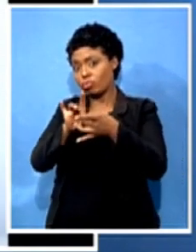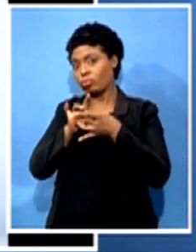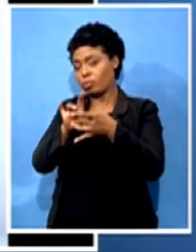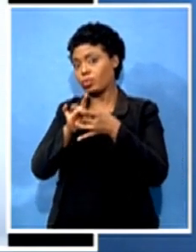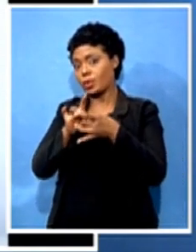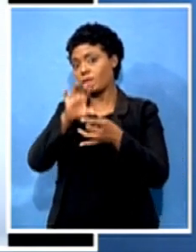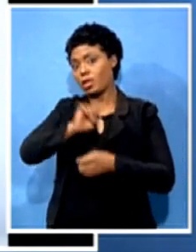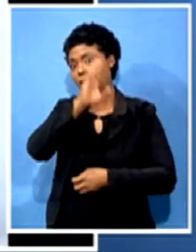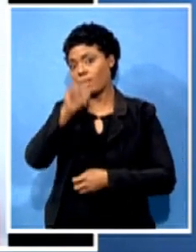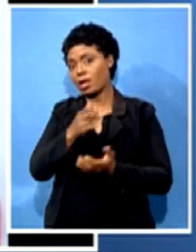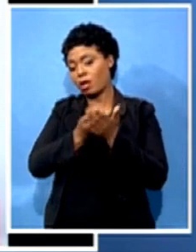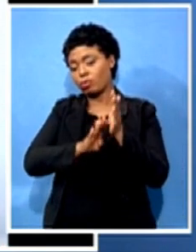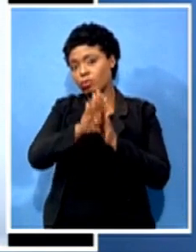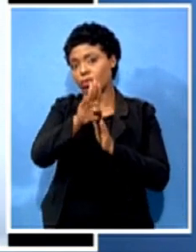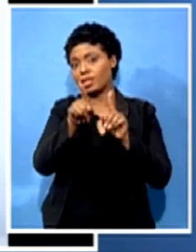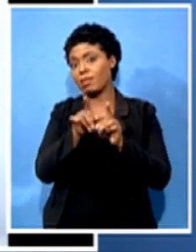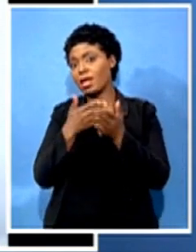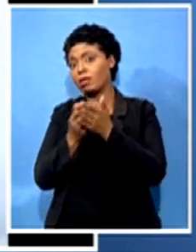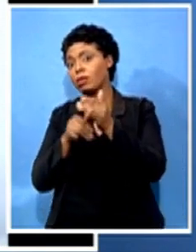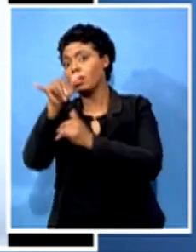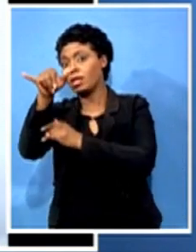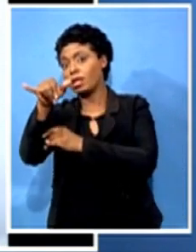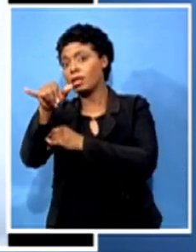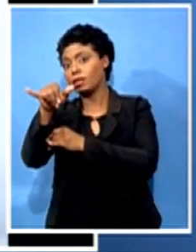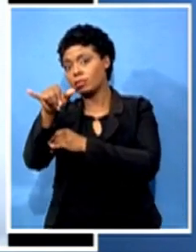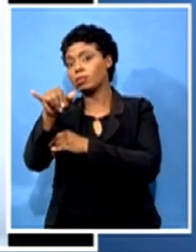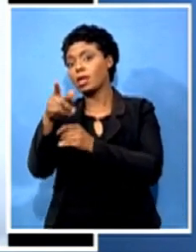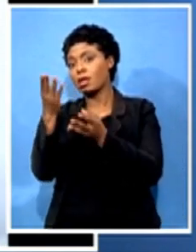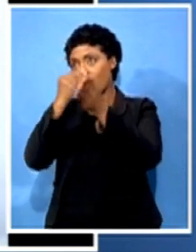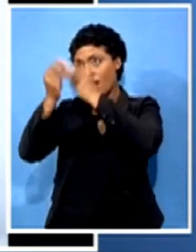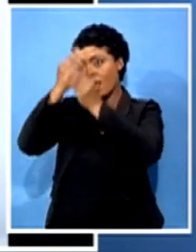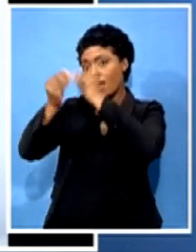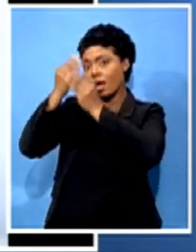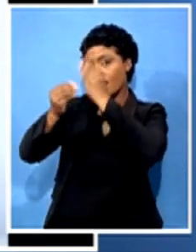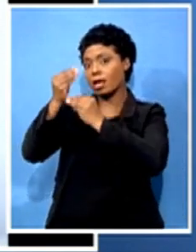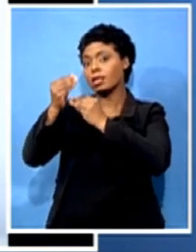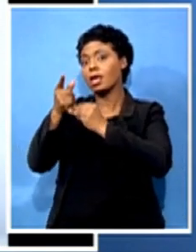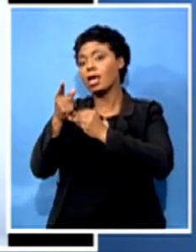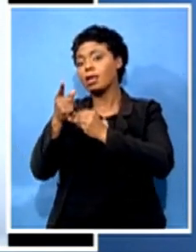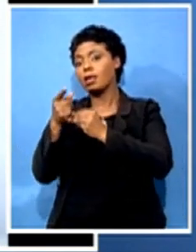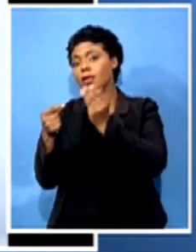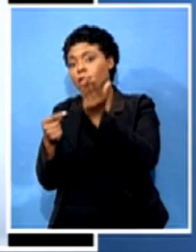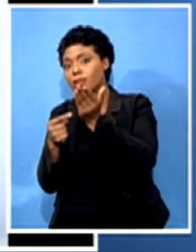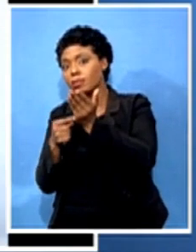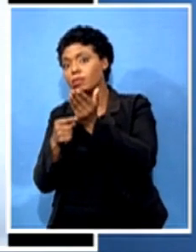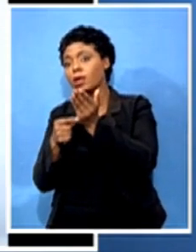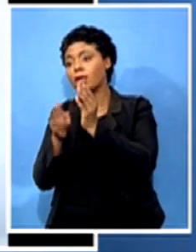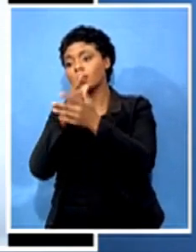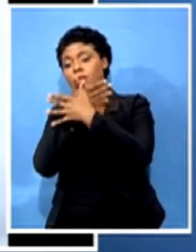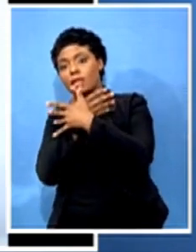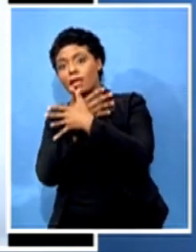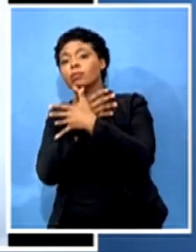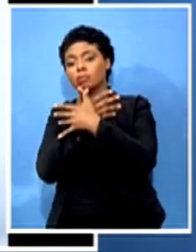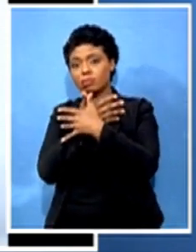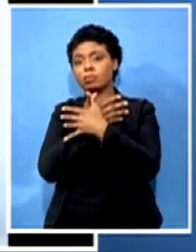and design skills on the front of it in, you know, Germany or in Netherlands. Yeah. So that's quite an important way of, you know, developing